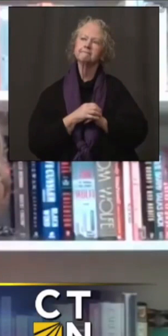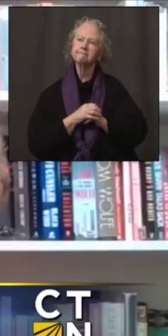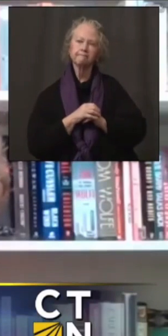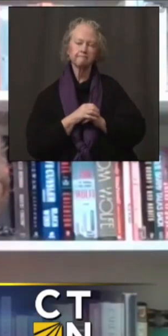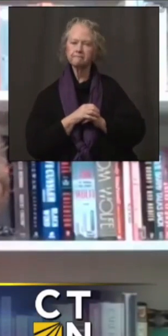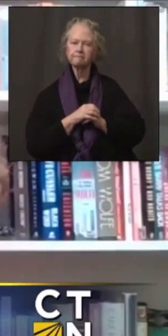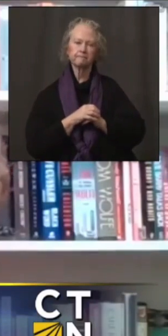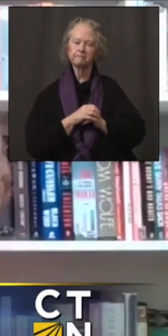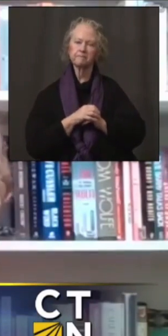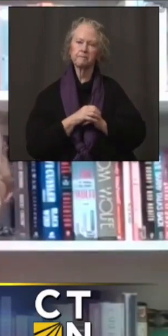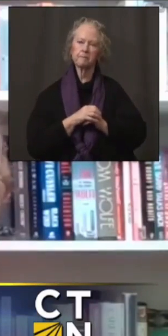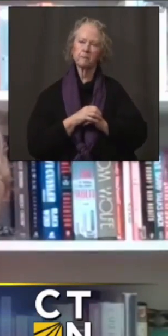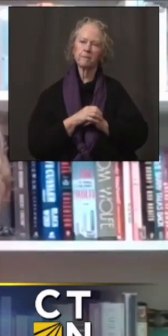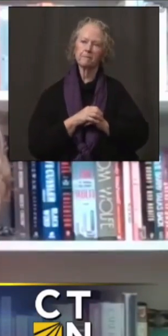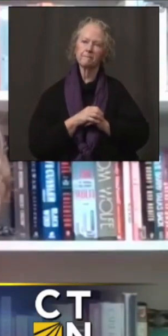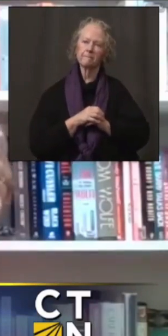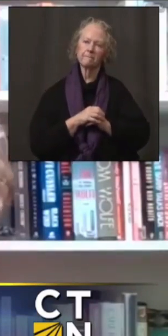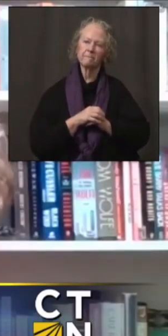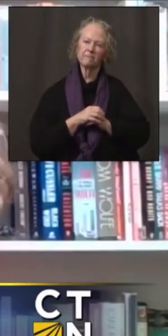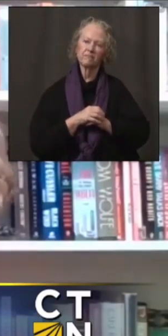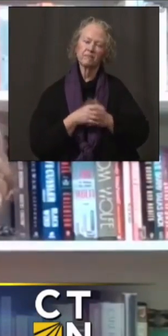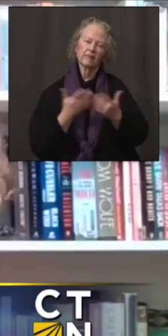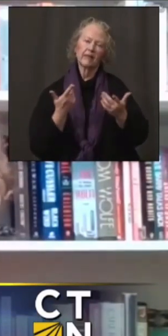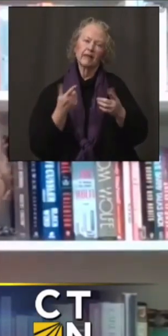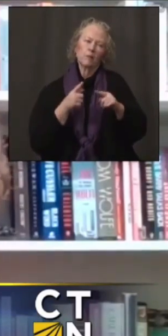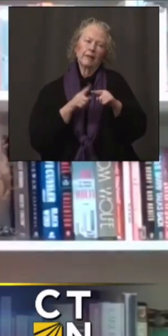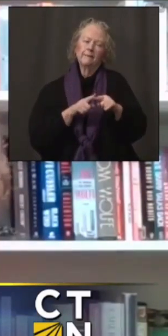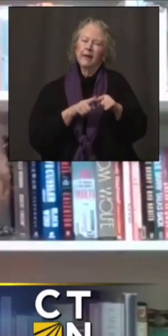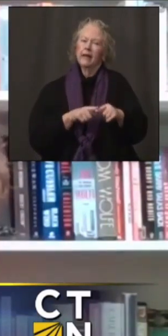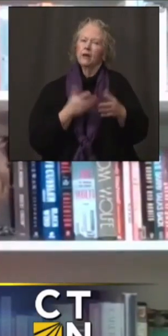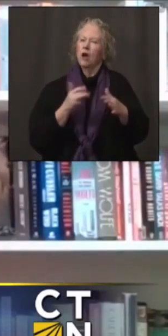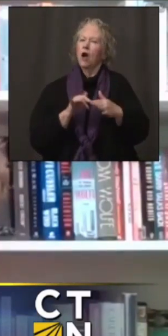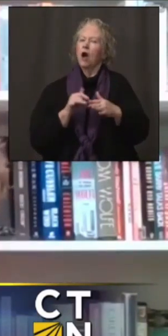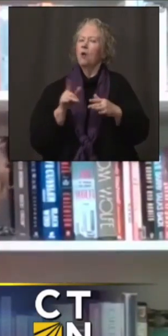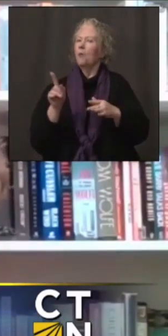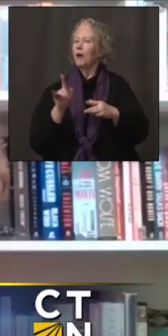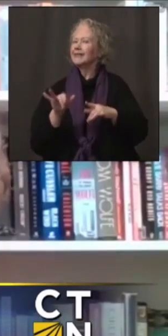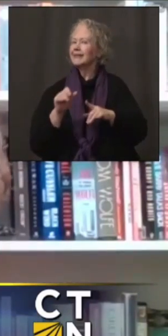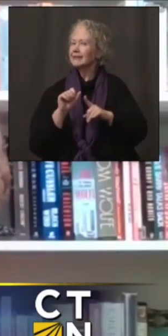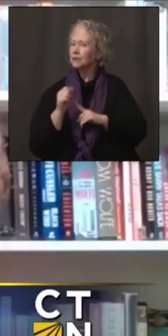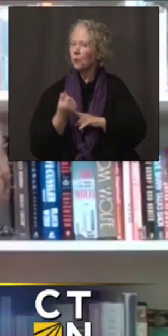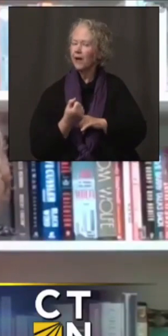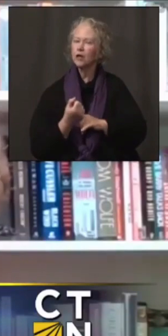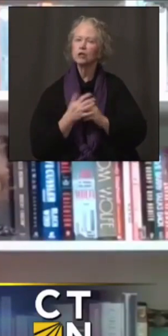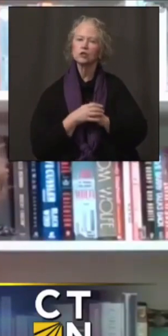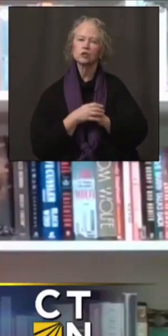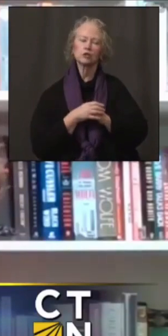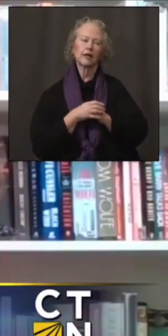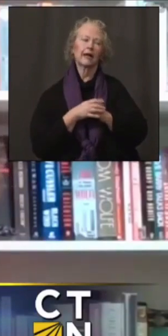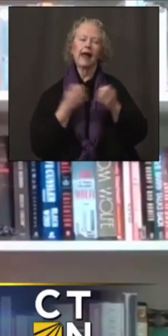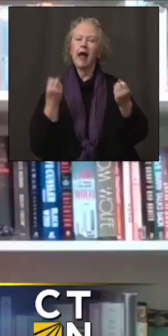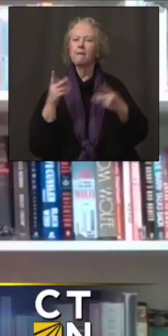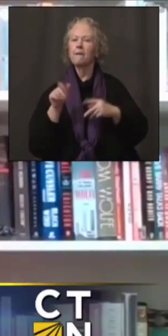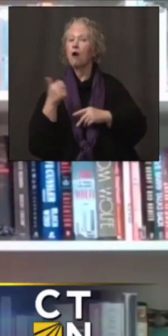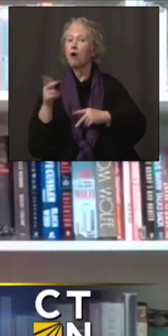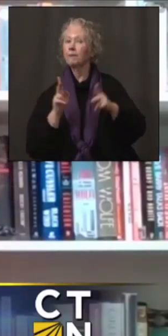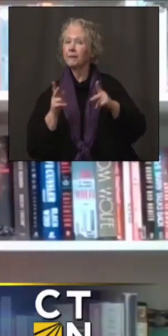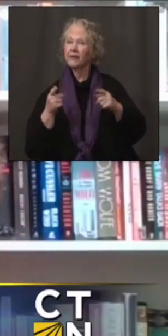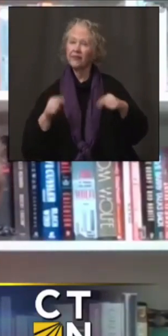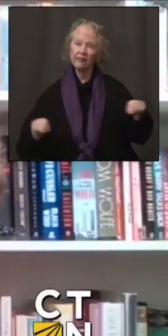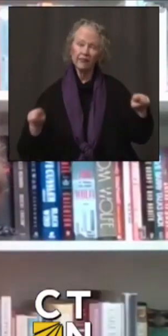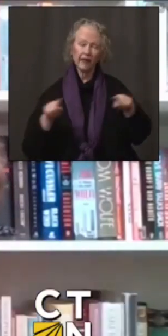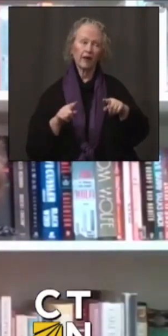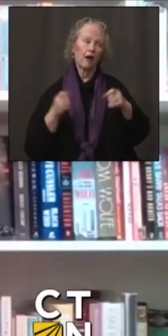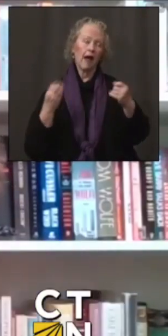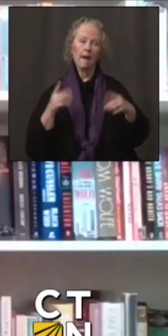those decisions will be individualized based on the setting and, and, um, based on the prevalence of others in the setting who've been vaccinated.